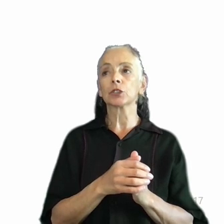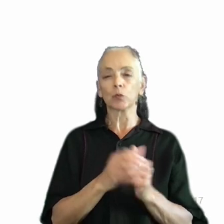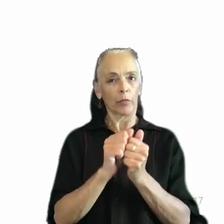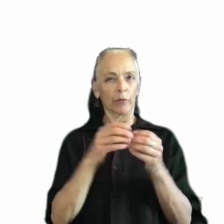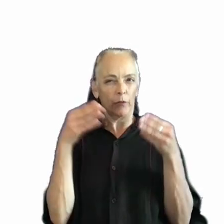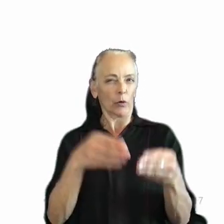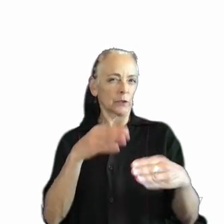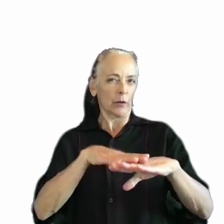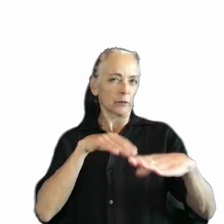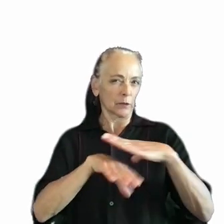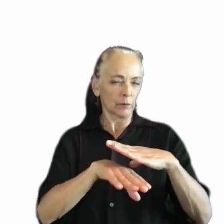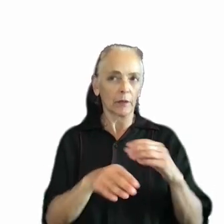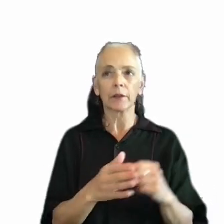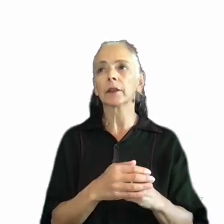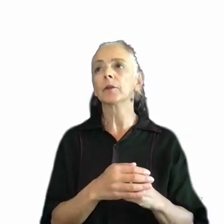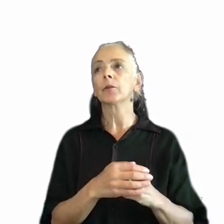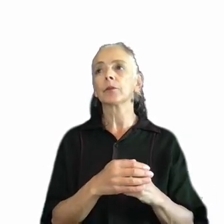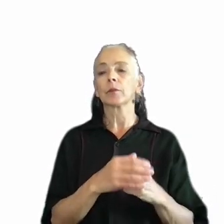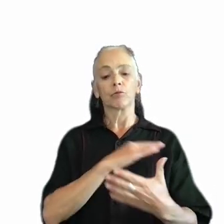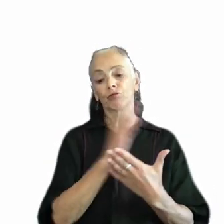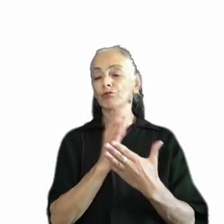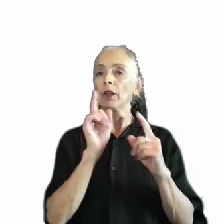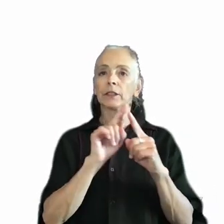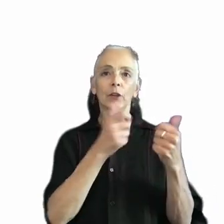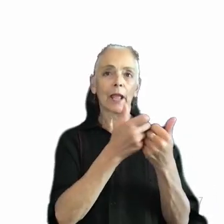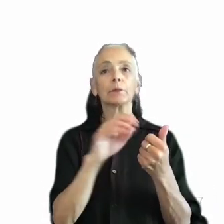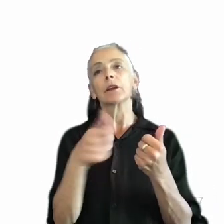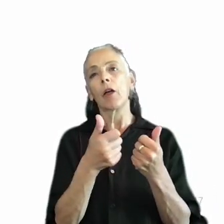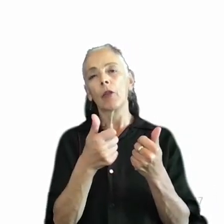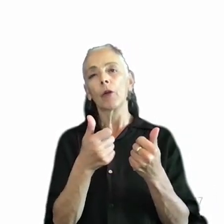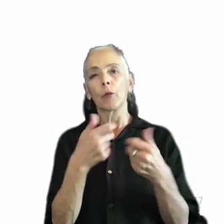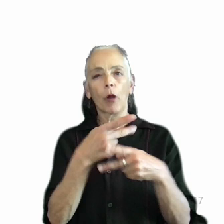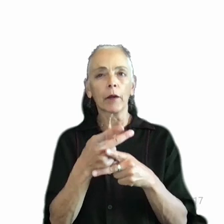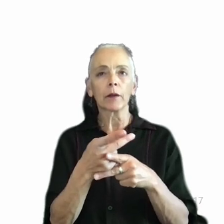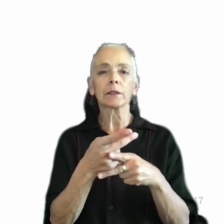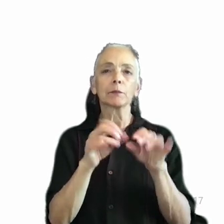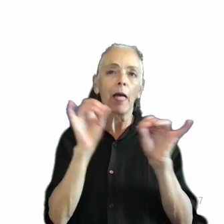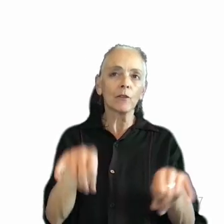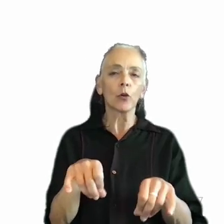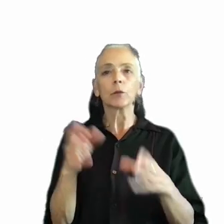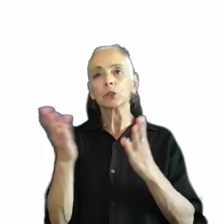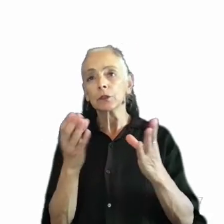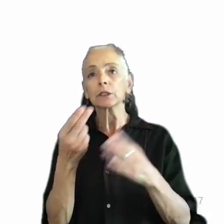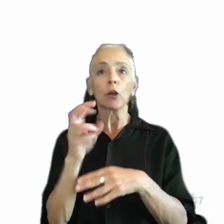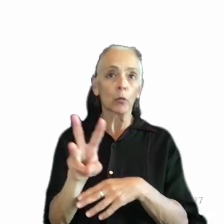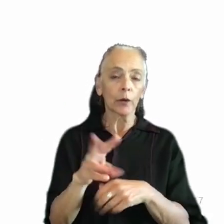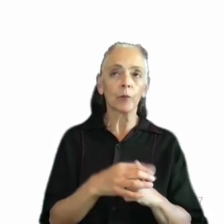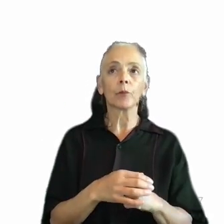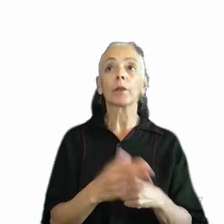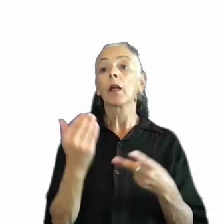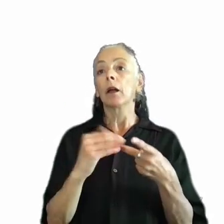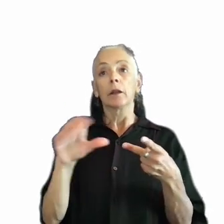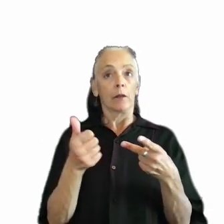across our games and other products such as platforms and services and hardware. Another way that